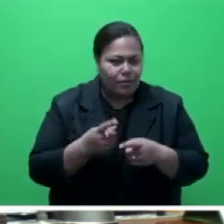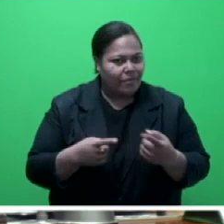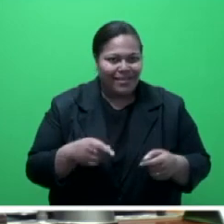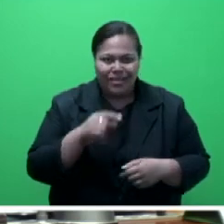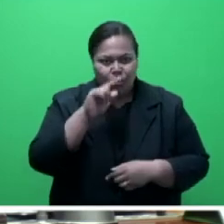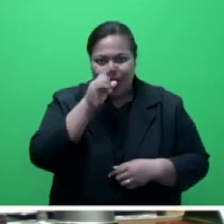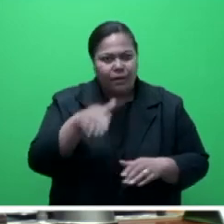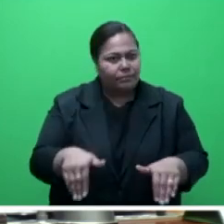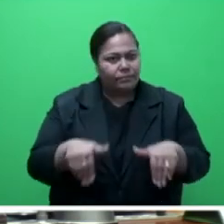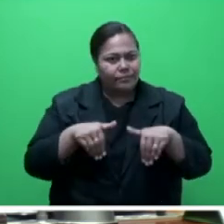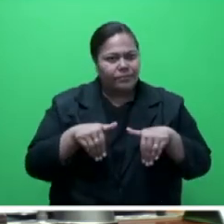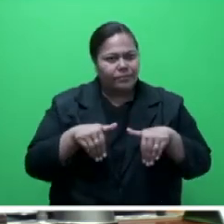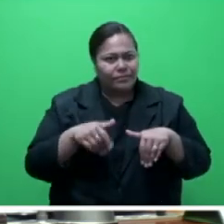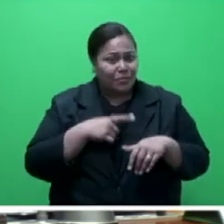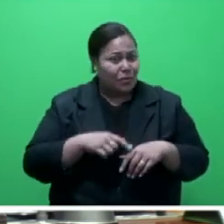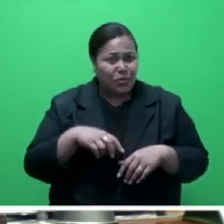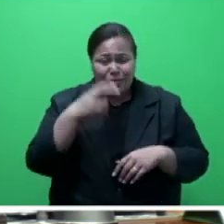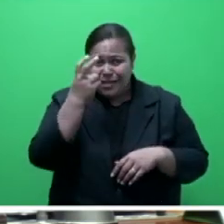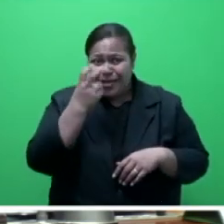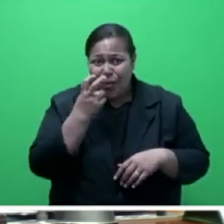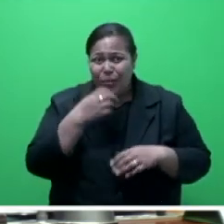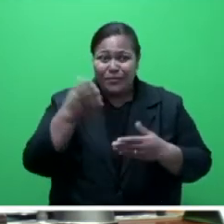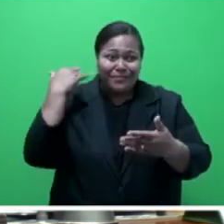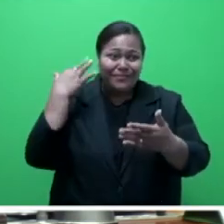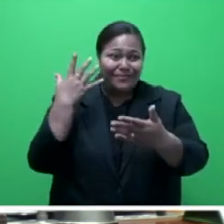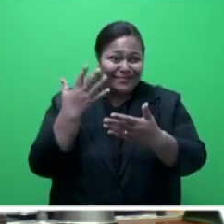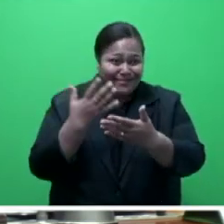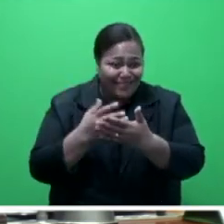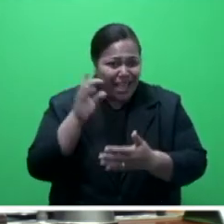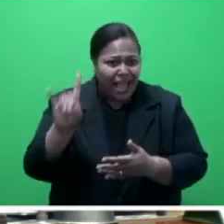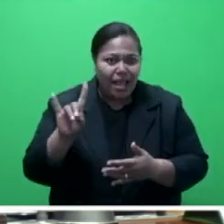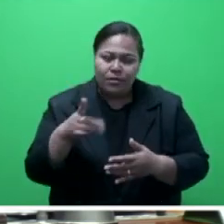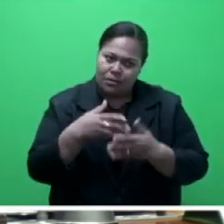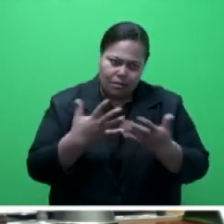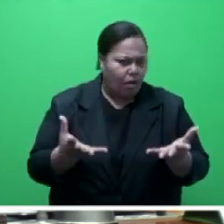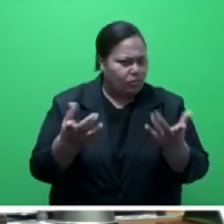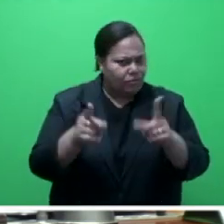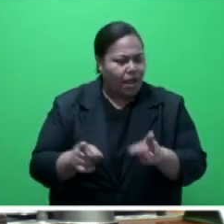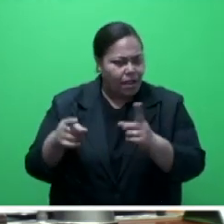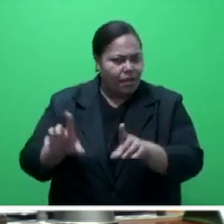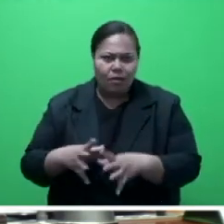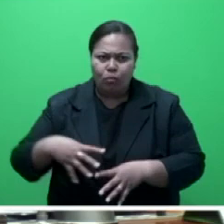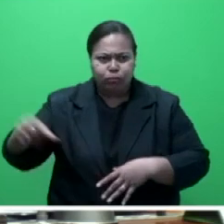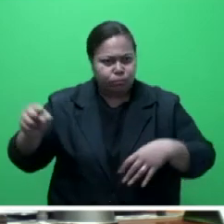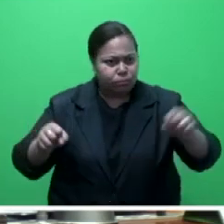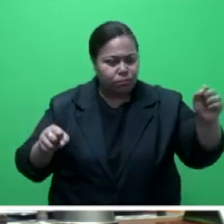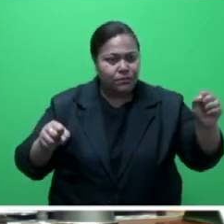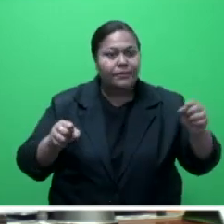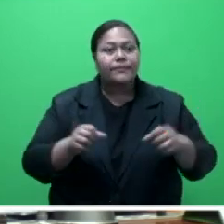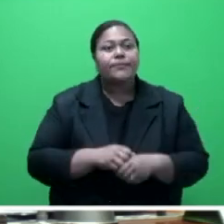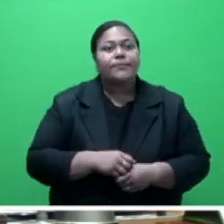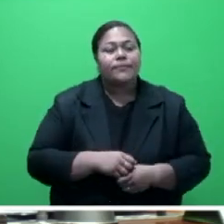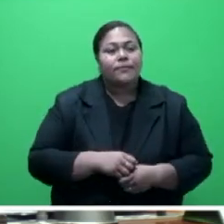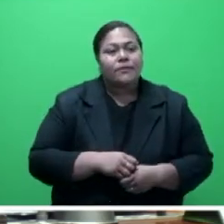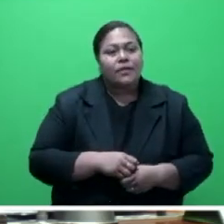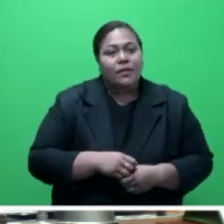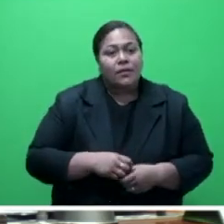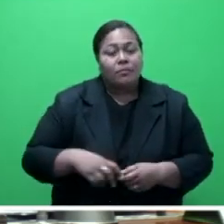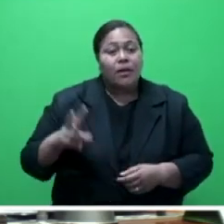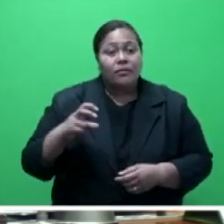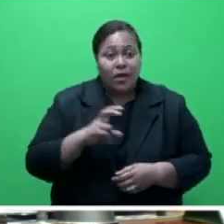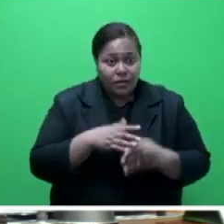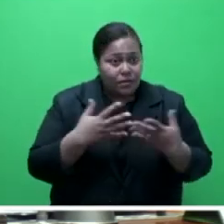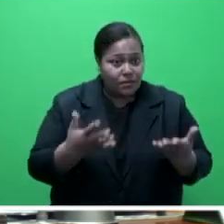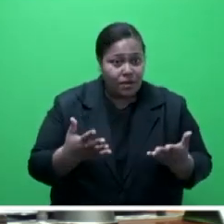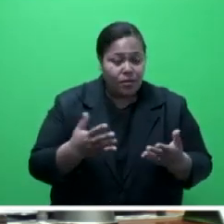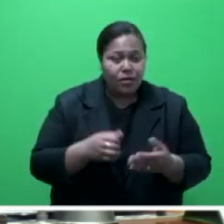as endangered species are wiped out of the face of Earth by our carelessness. The Speaker say, as a virus born from the wilds